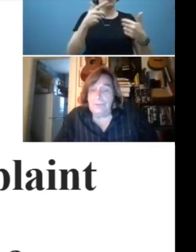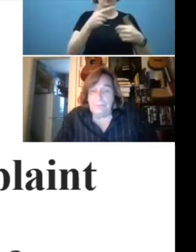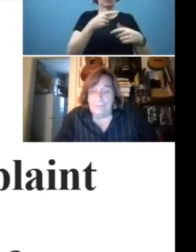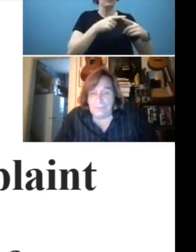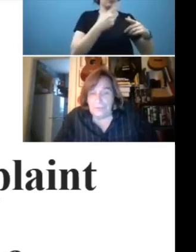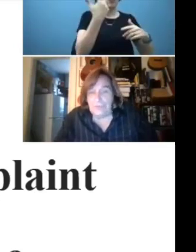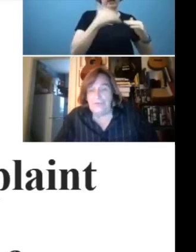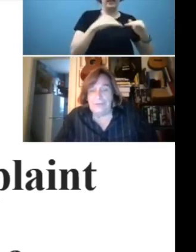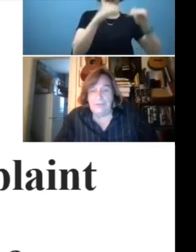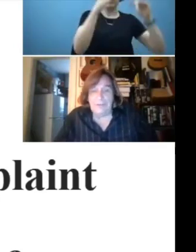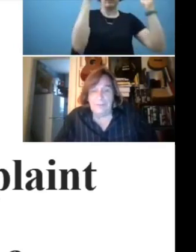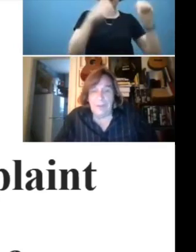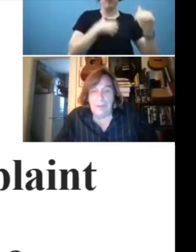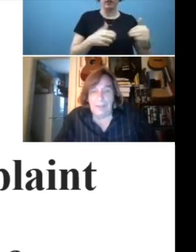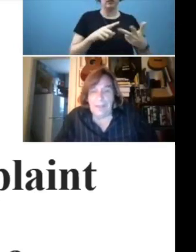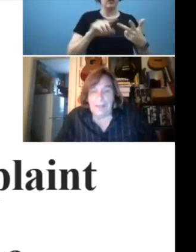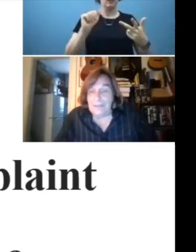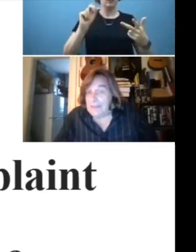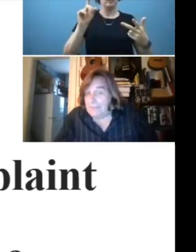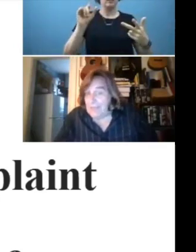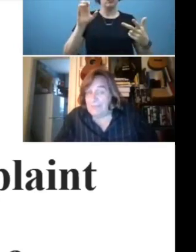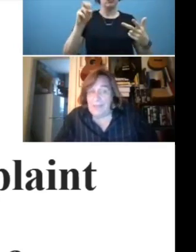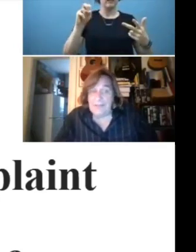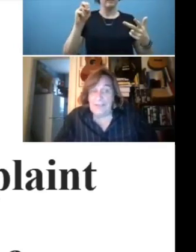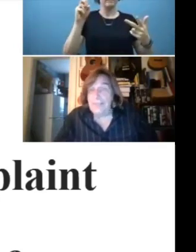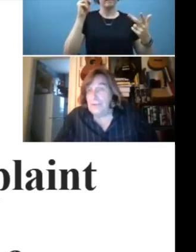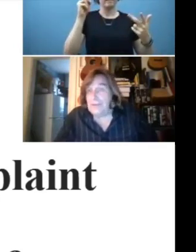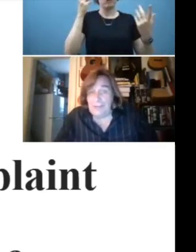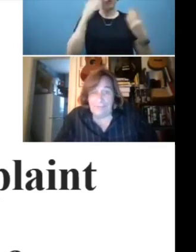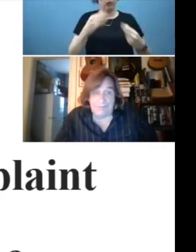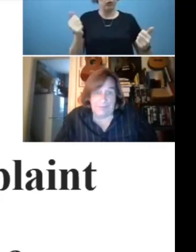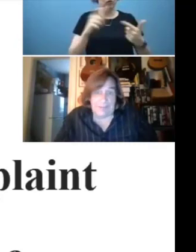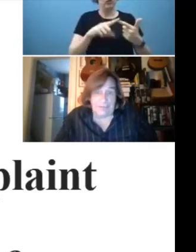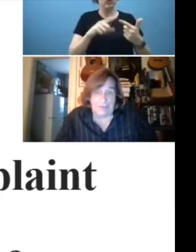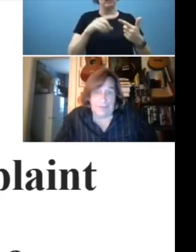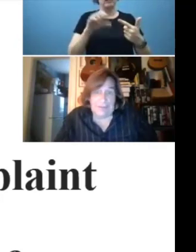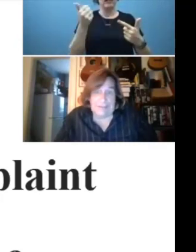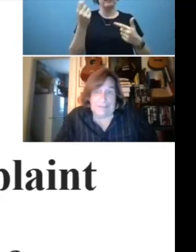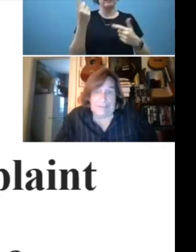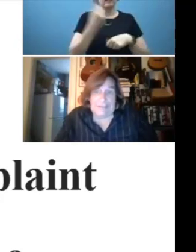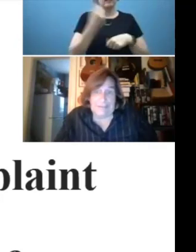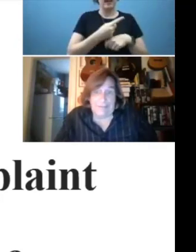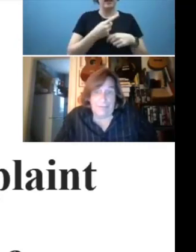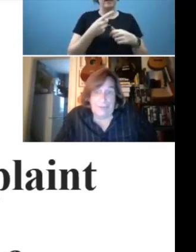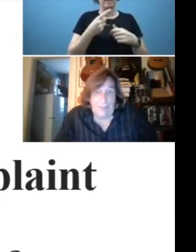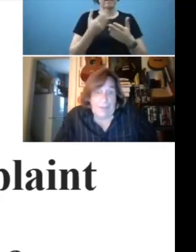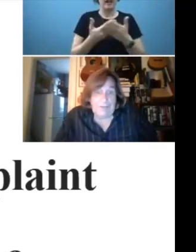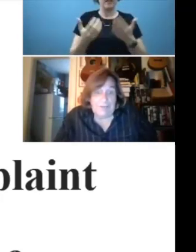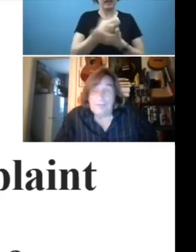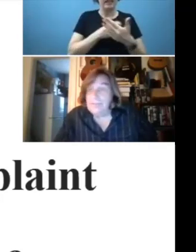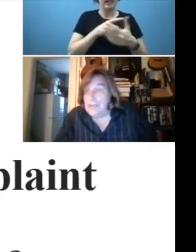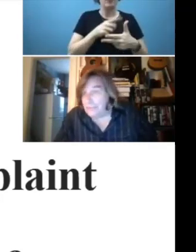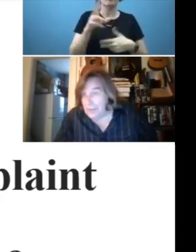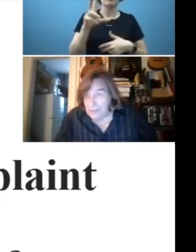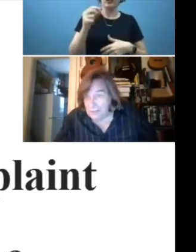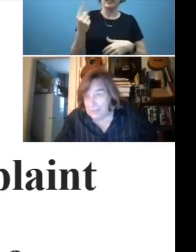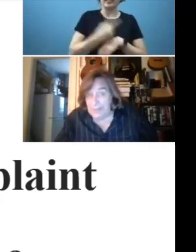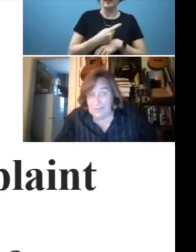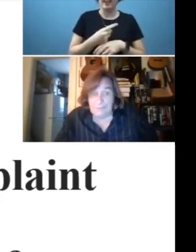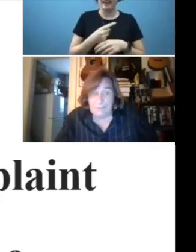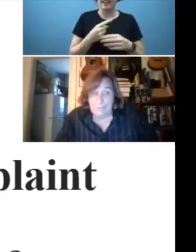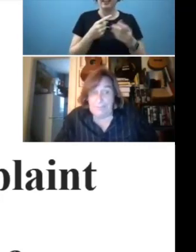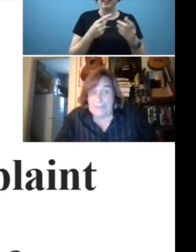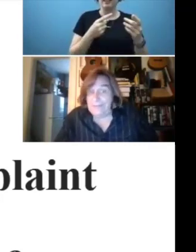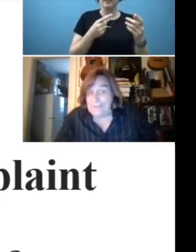Resolution, 10-day fact-finding, and 30-day investigation. There are three ways to substantiate a